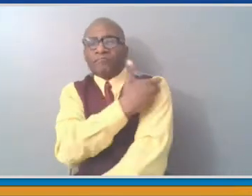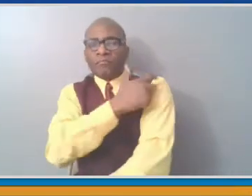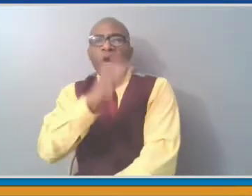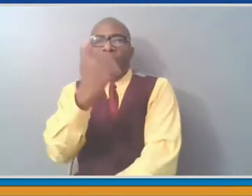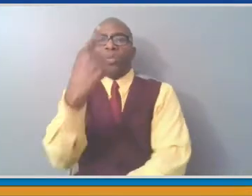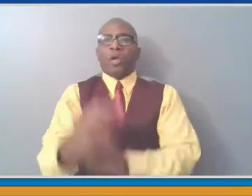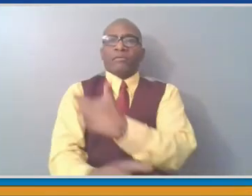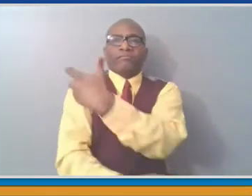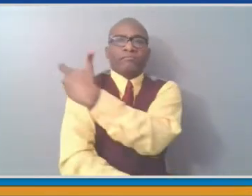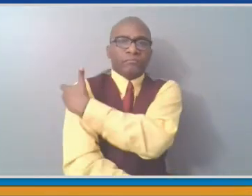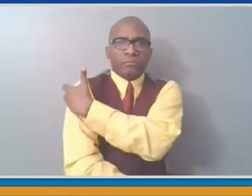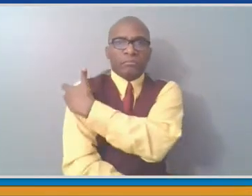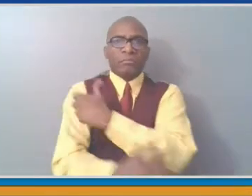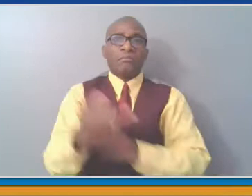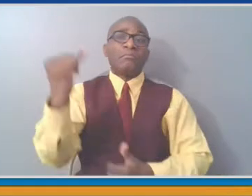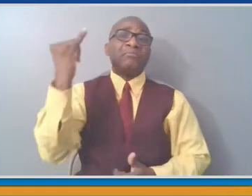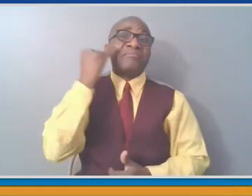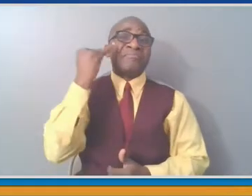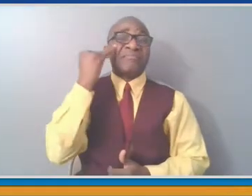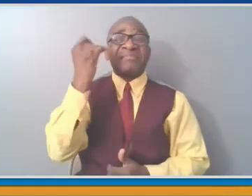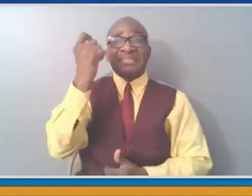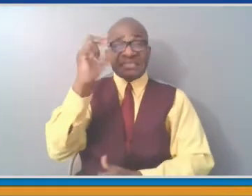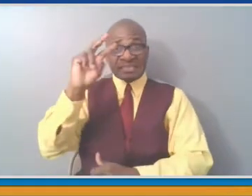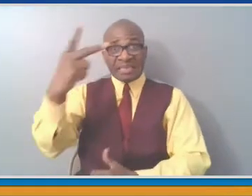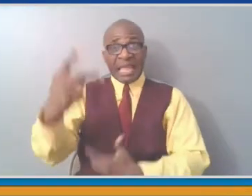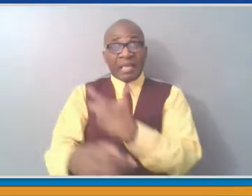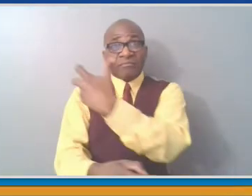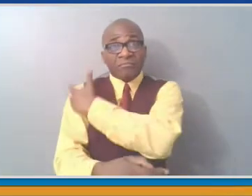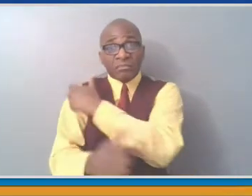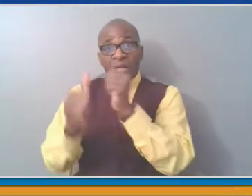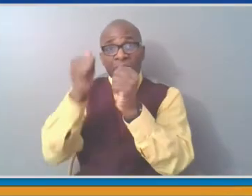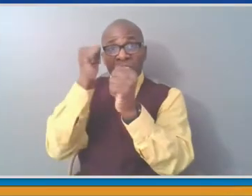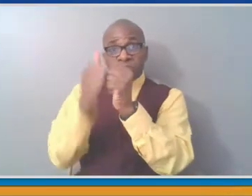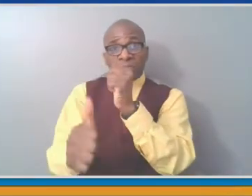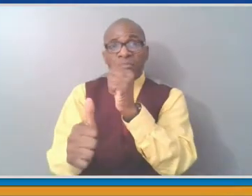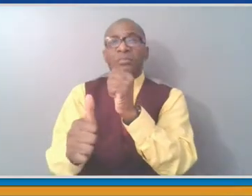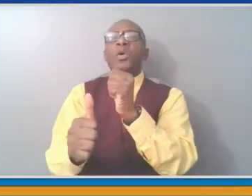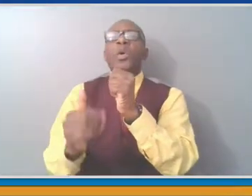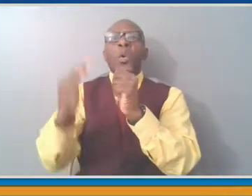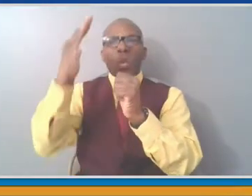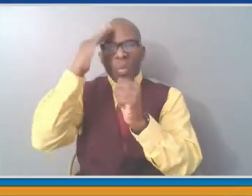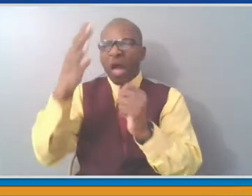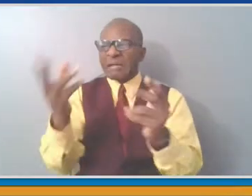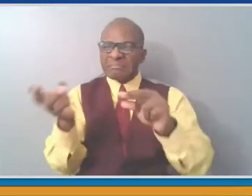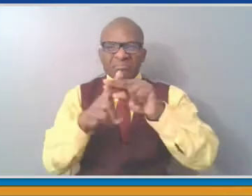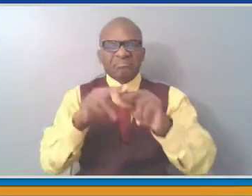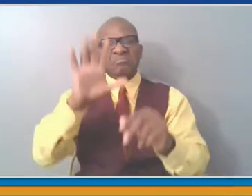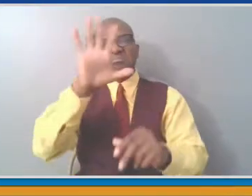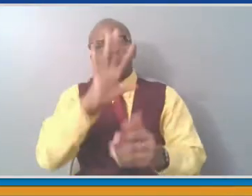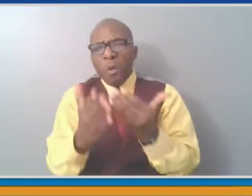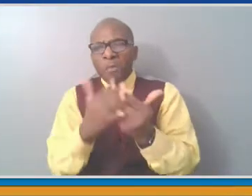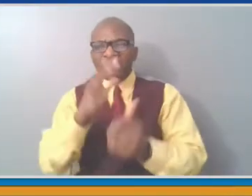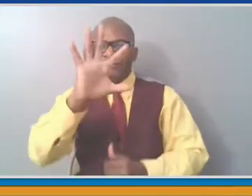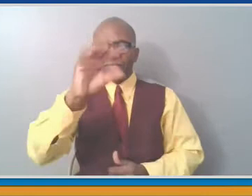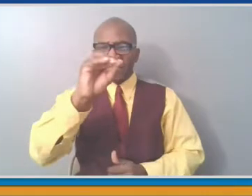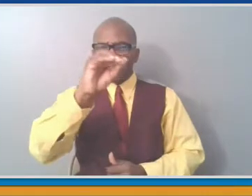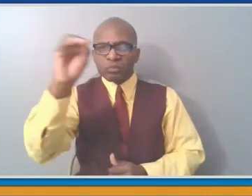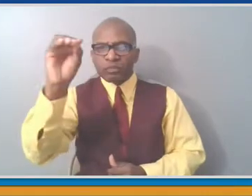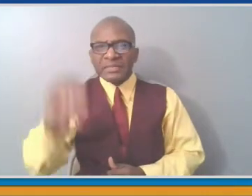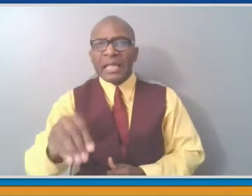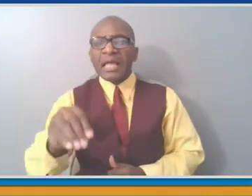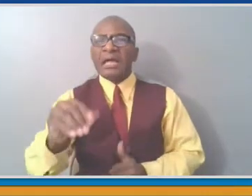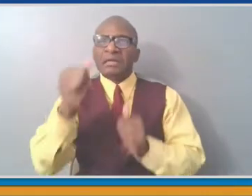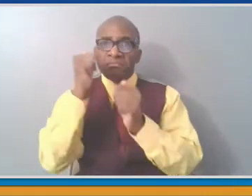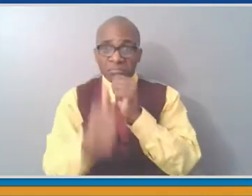by then, approaching to exceed the 50 percent mark, which is very encouraging. Of course, the opening of vaccinations two weeks ago to